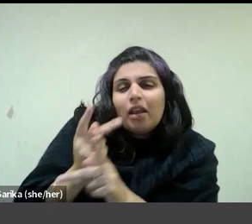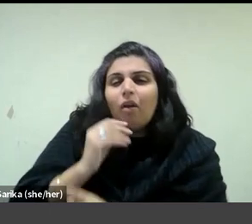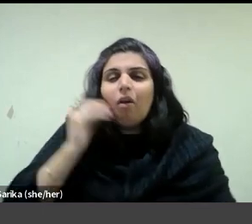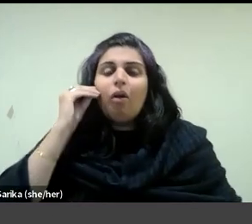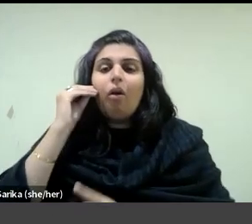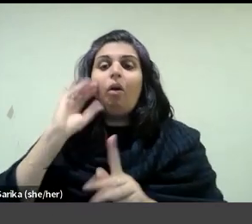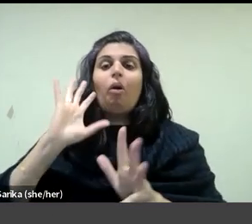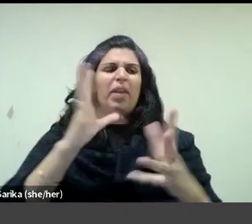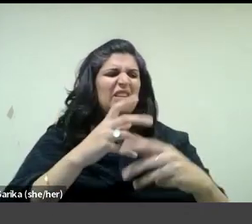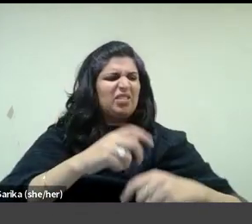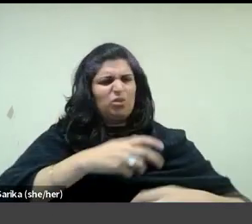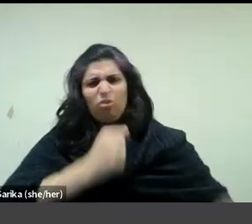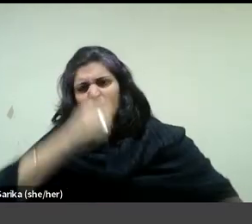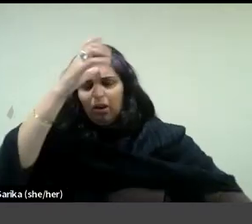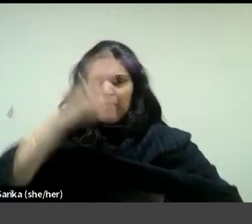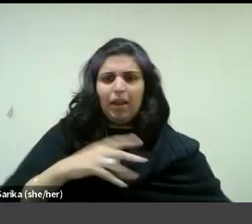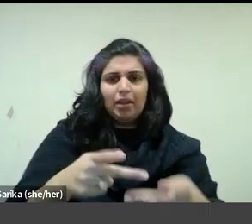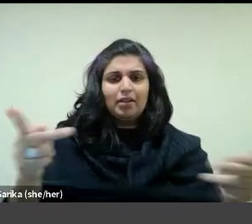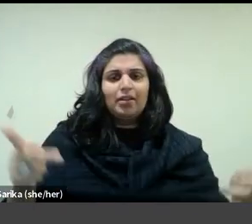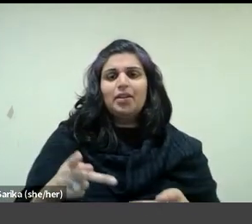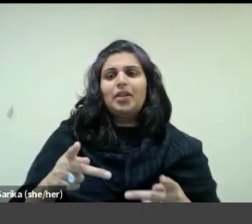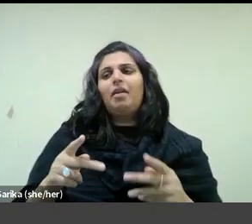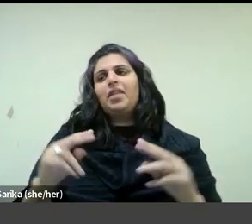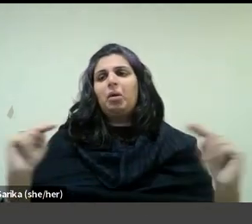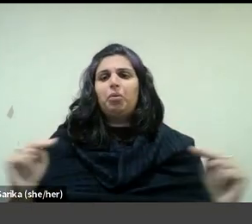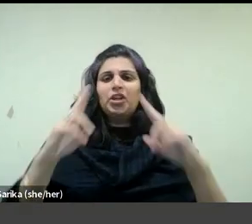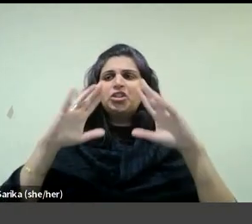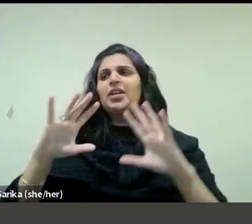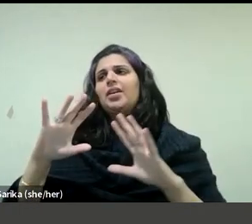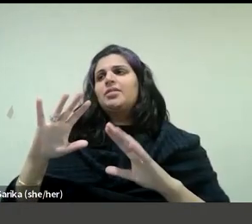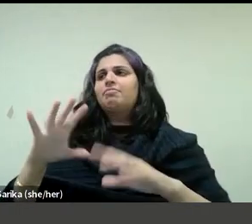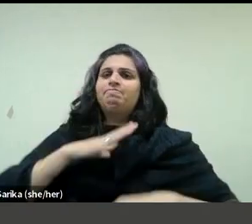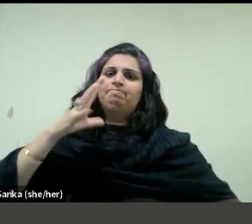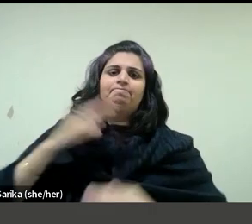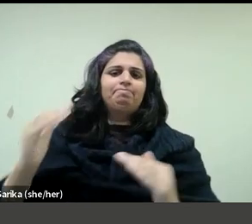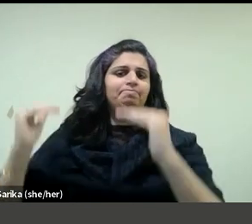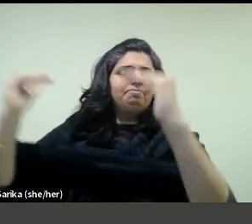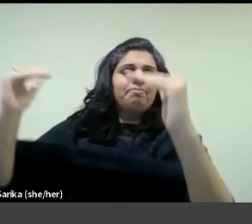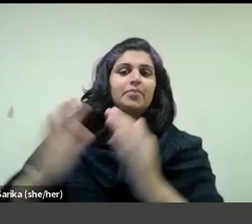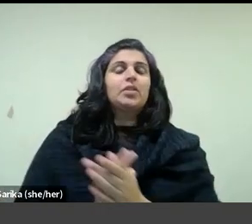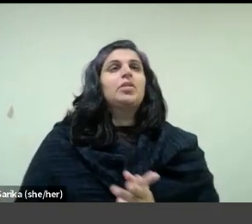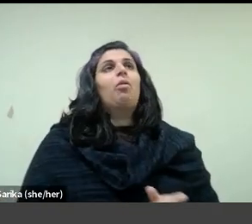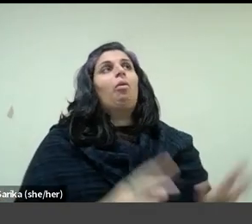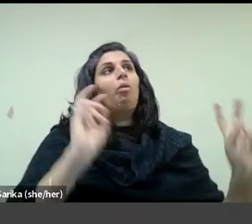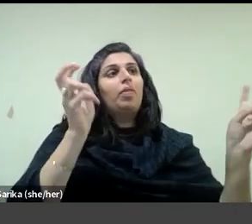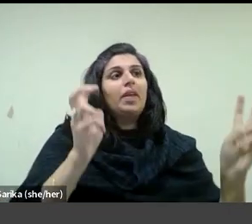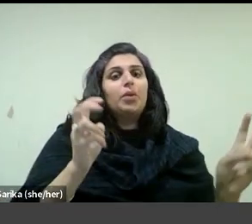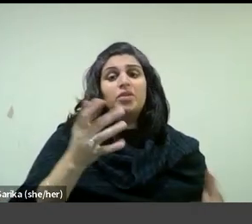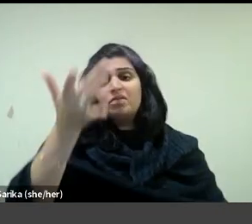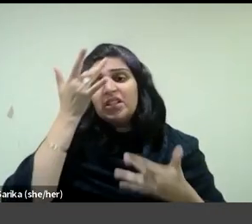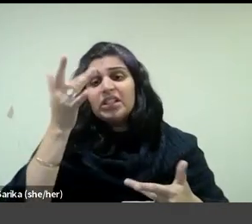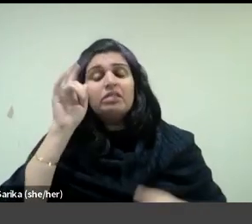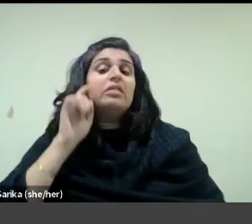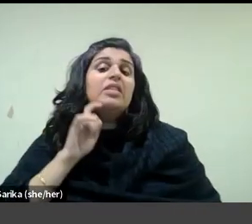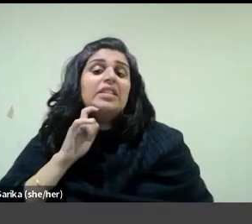masculinist spaces of the Parisian avant-garde. Indeed themes of illness, sex, aging